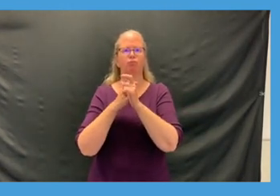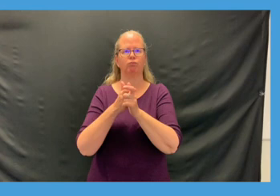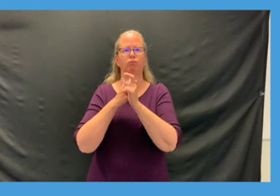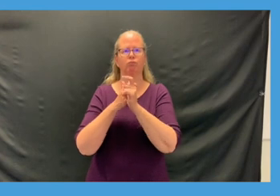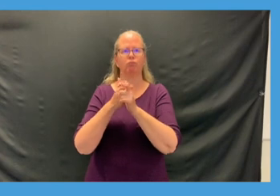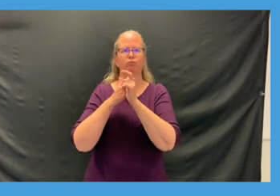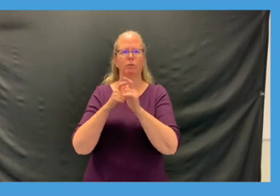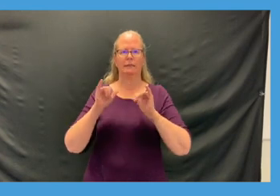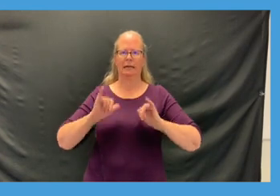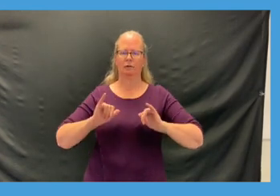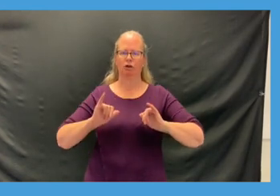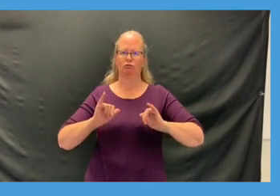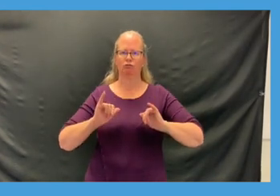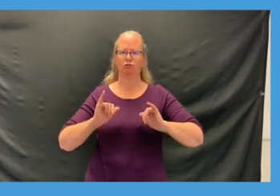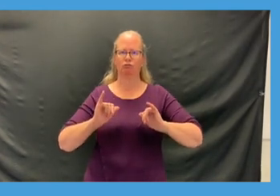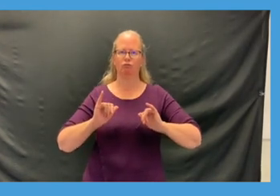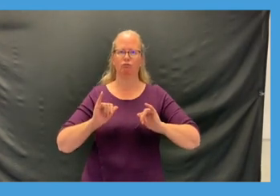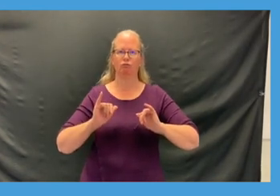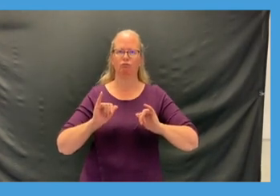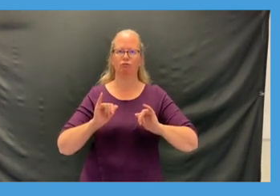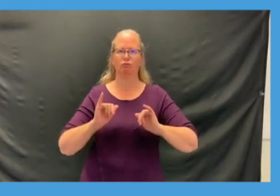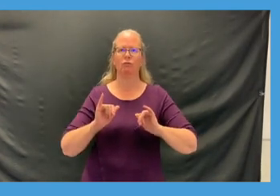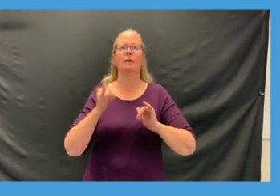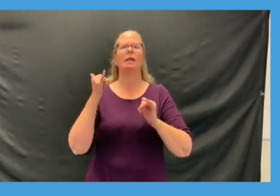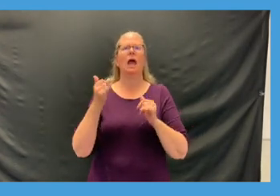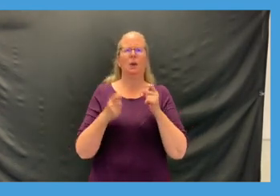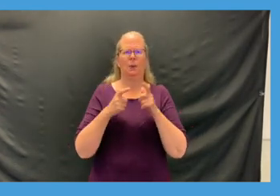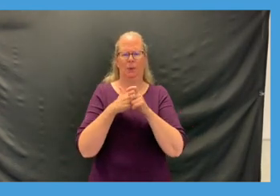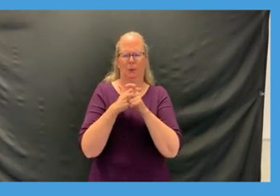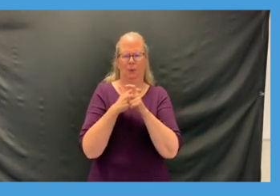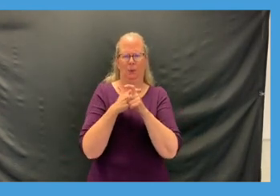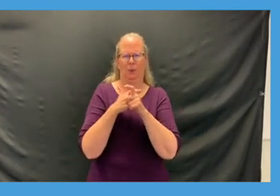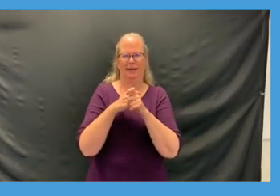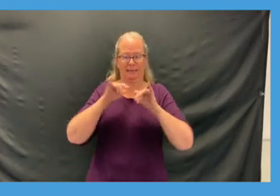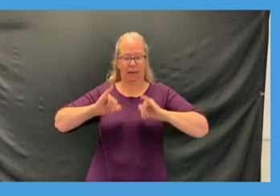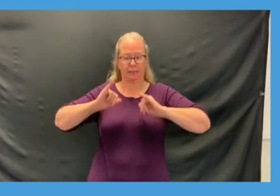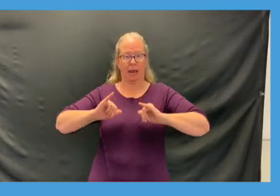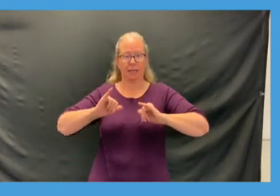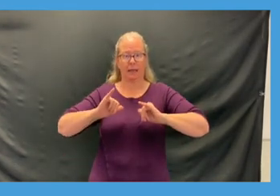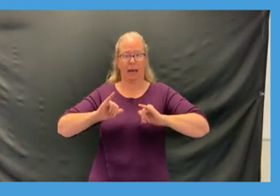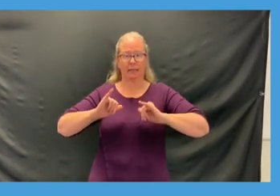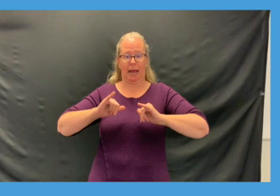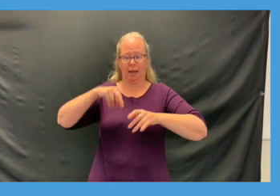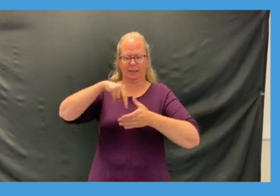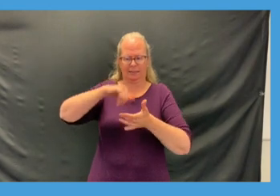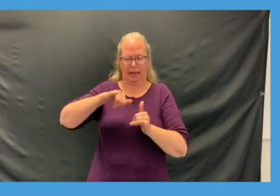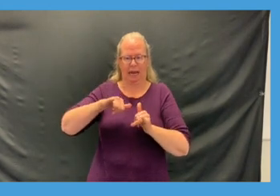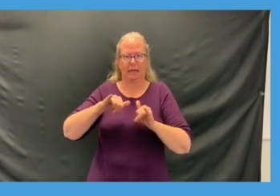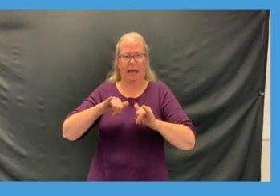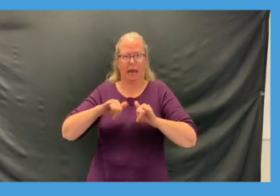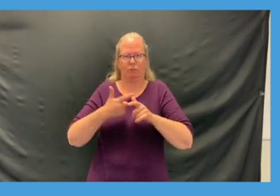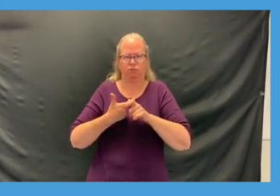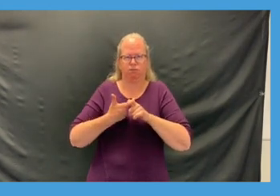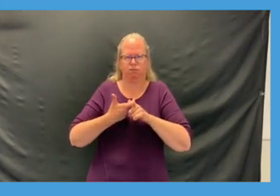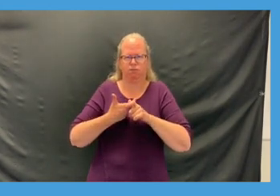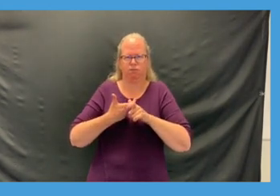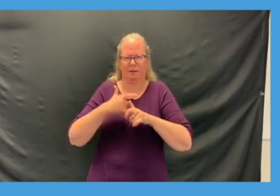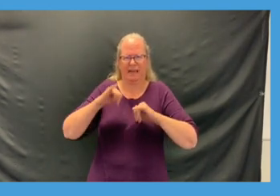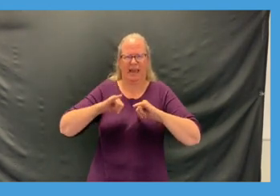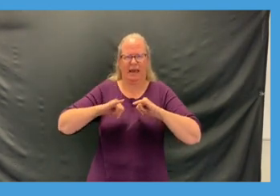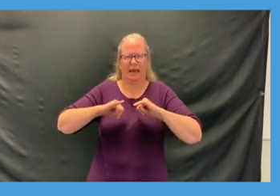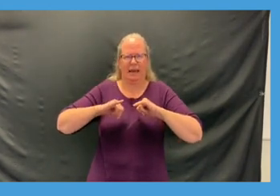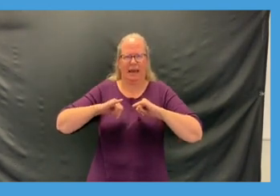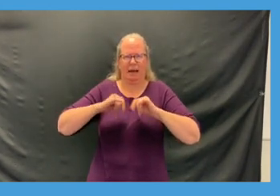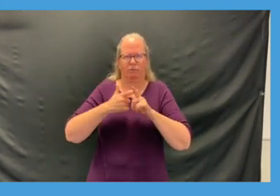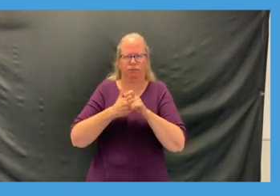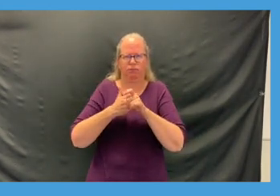now I want you to stay where you are and just run as fast as you can like a cheetah's chasing you look